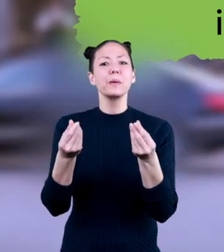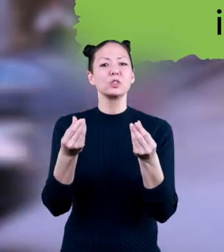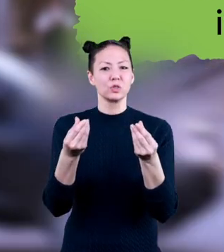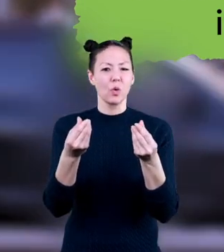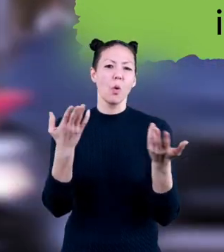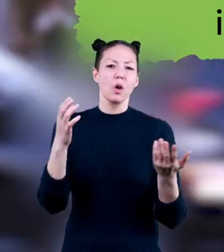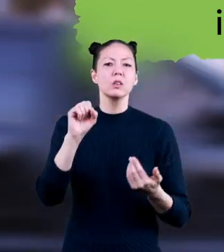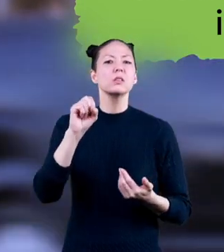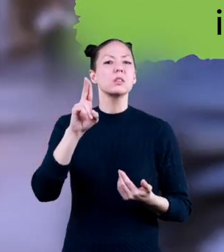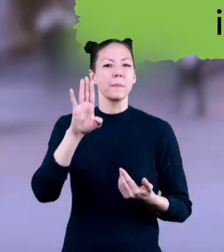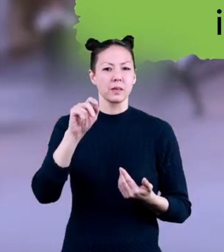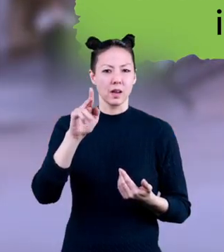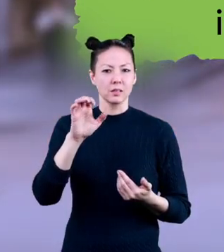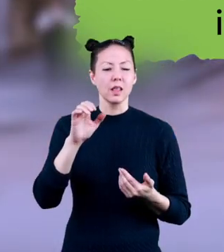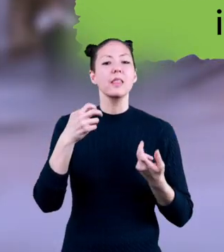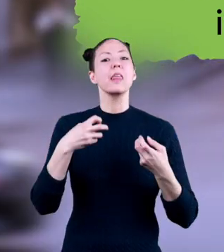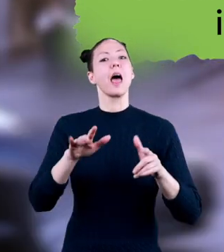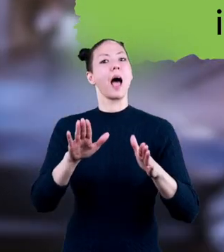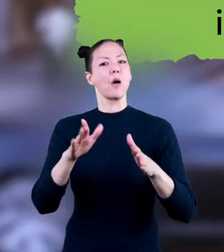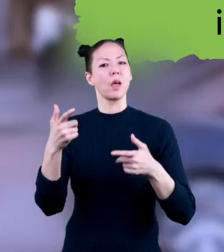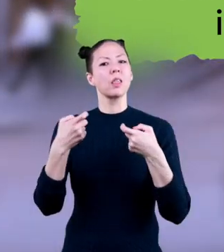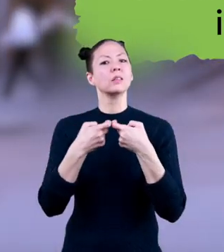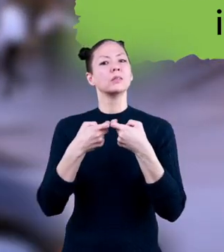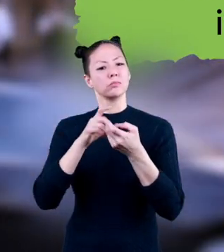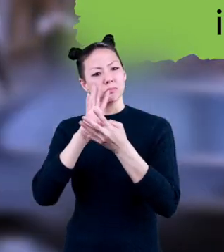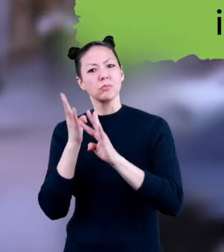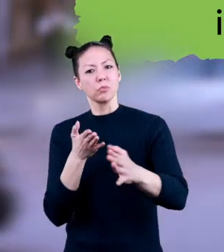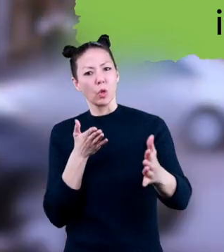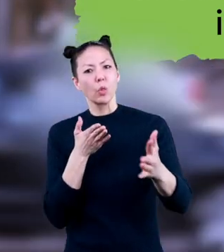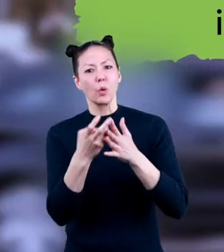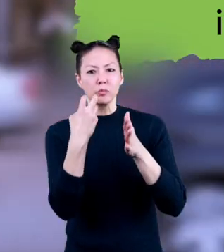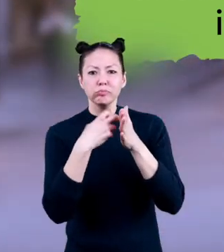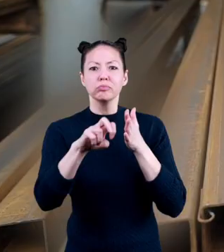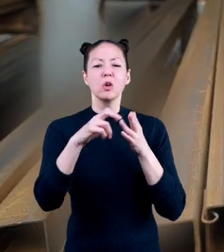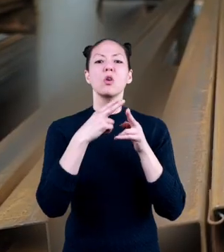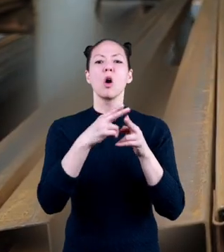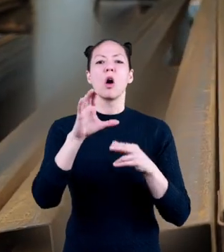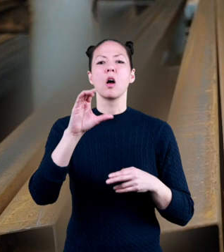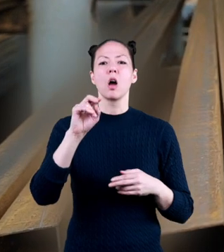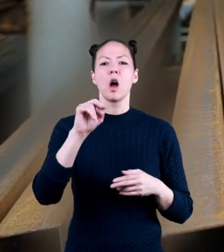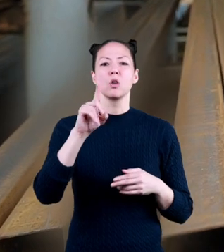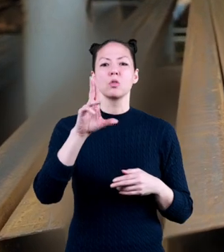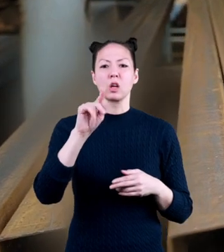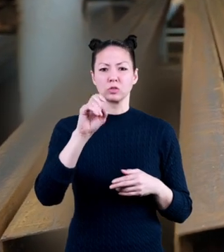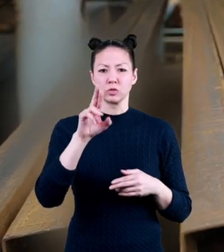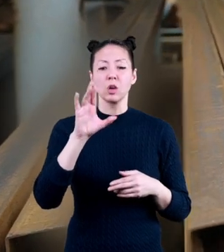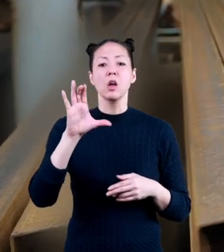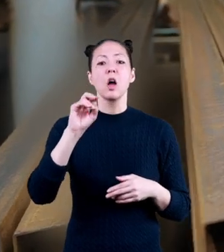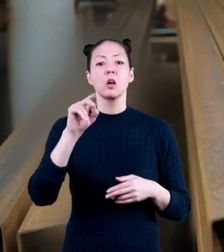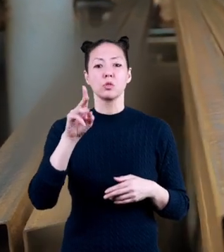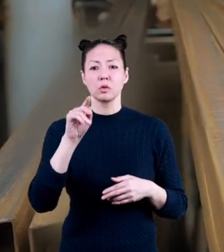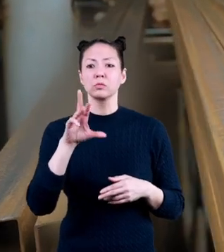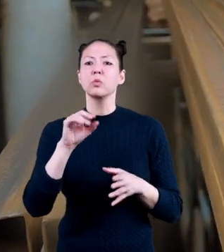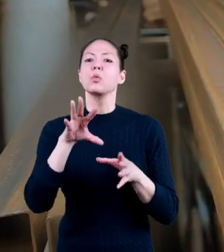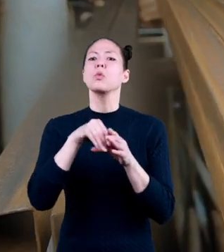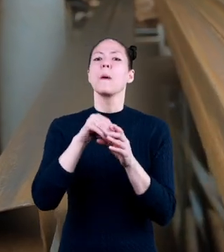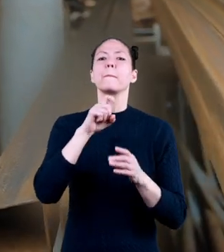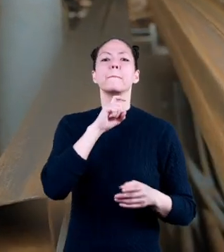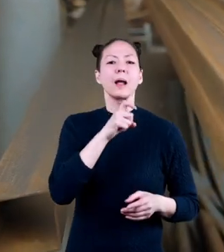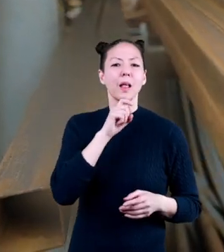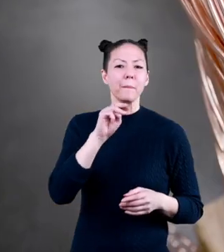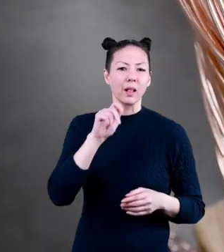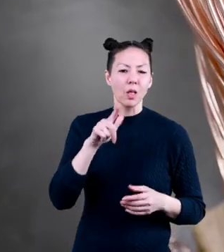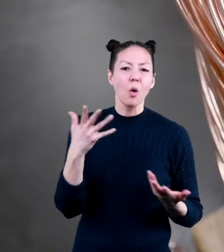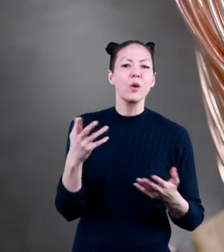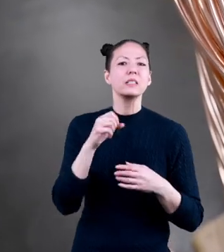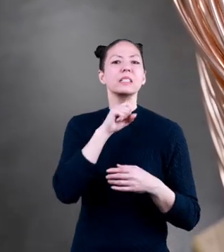or substance that allows electricity to flow through it is called a conductor. Conductors include metals, like steel,